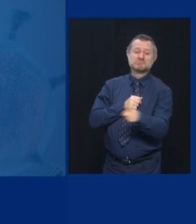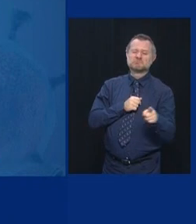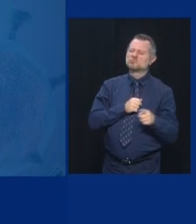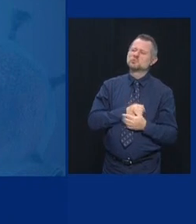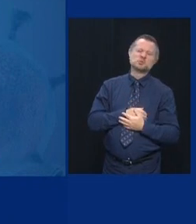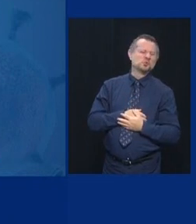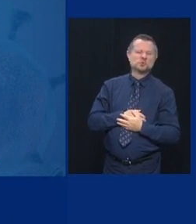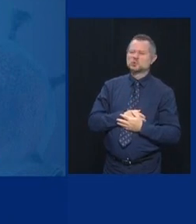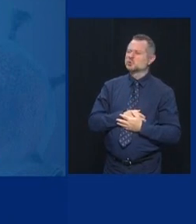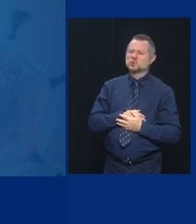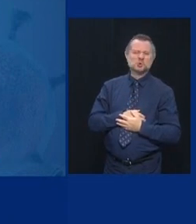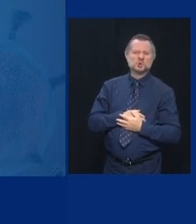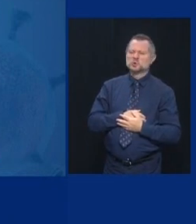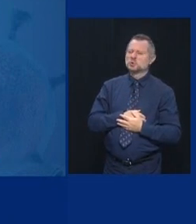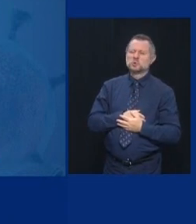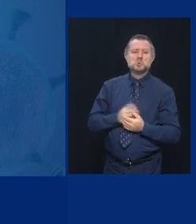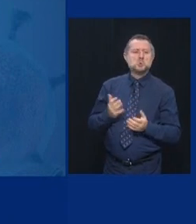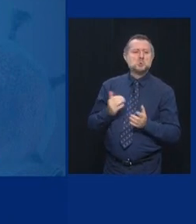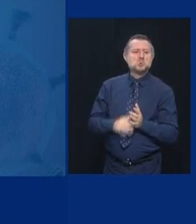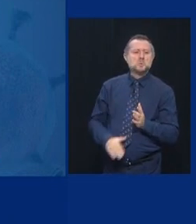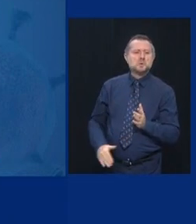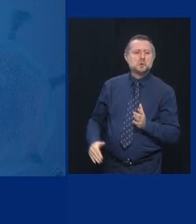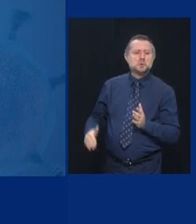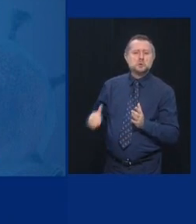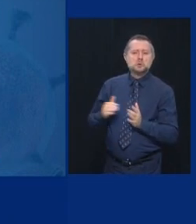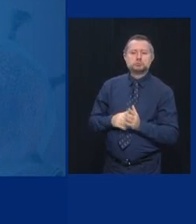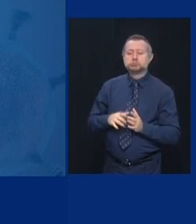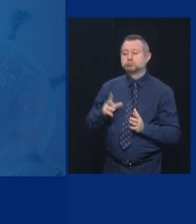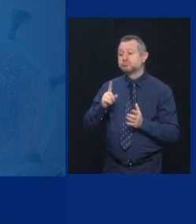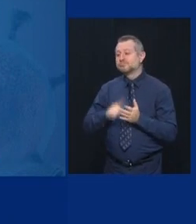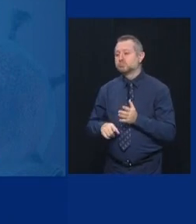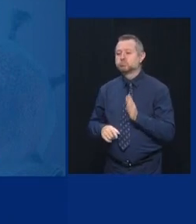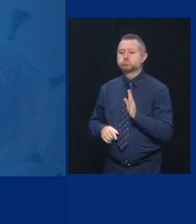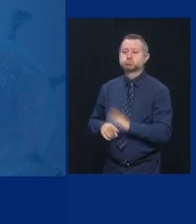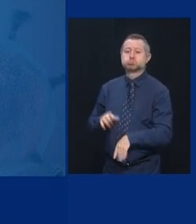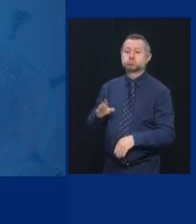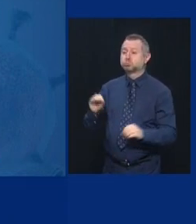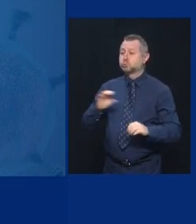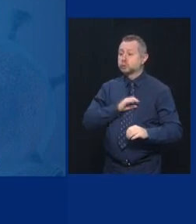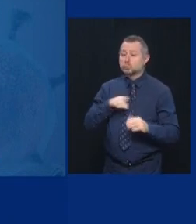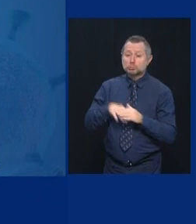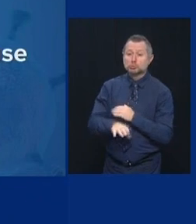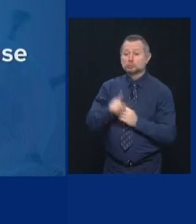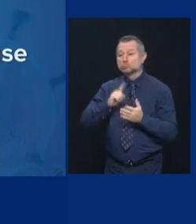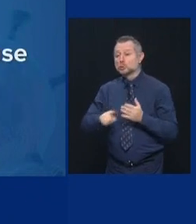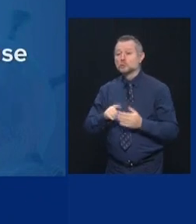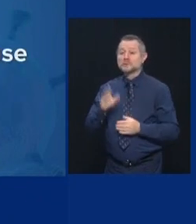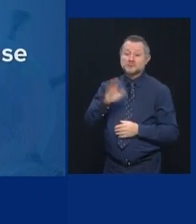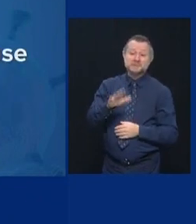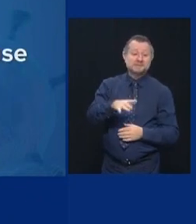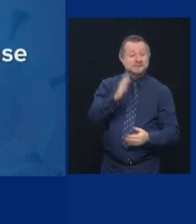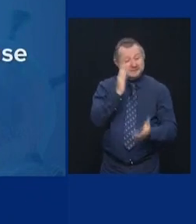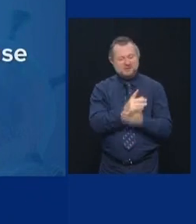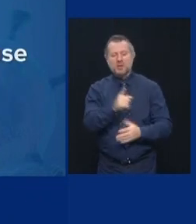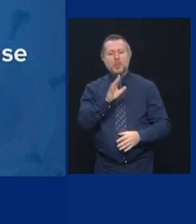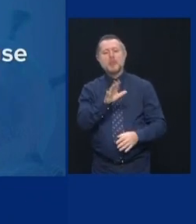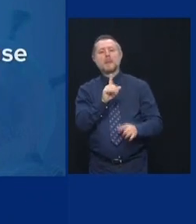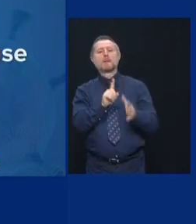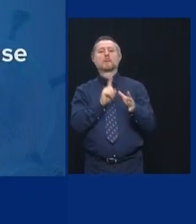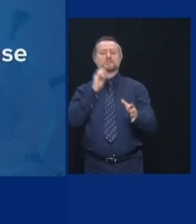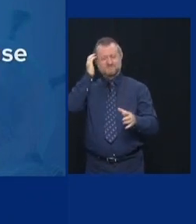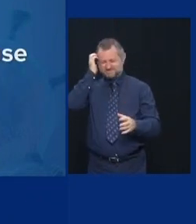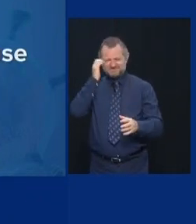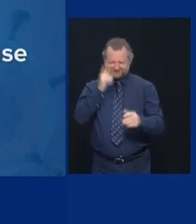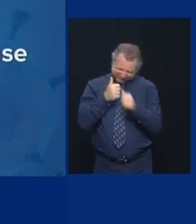Week after week after week, we have to do the enforcement. Nobody's doing the enforcement. Week after week after week, nothing changes. The